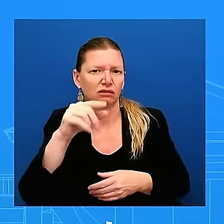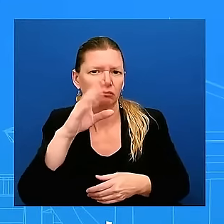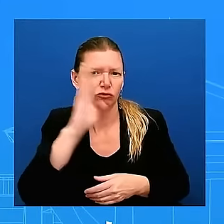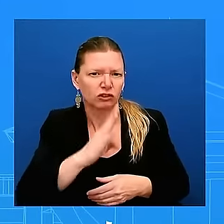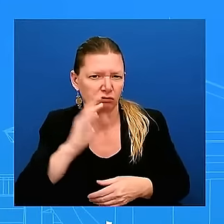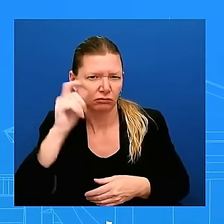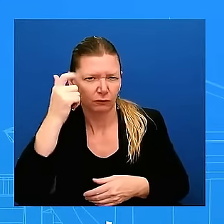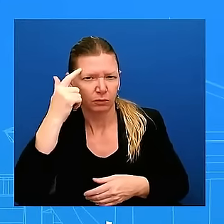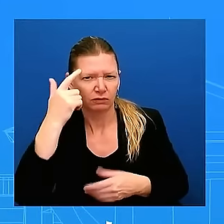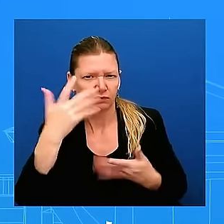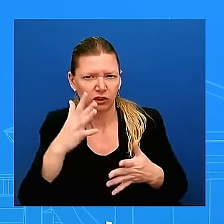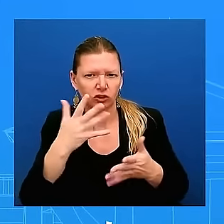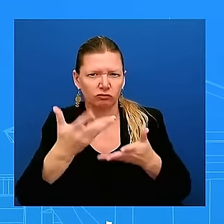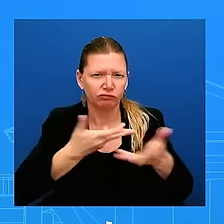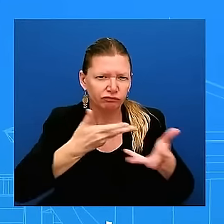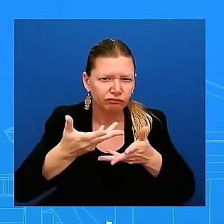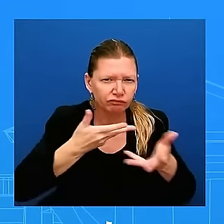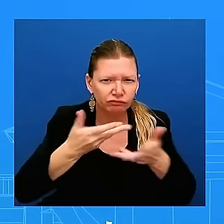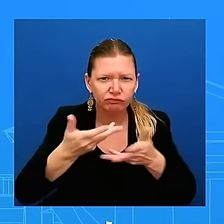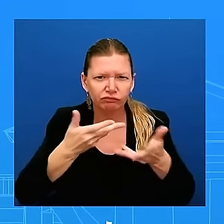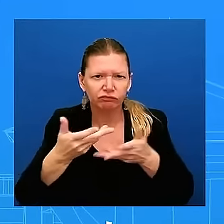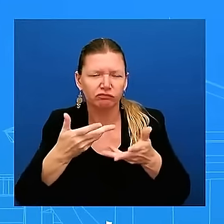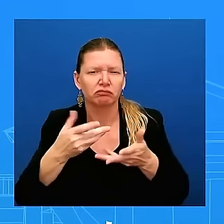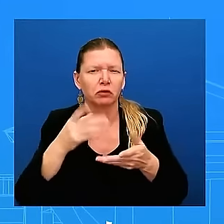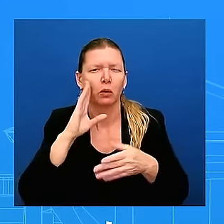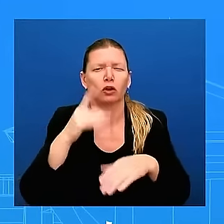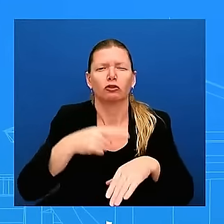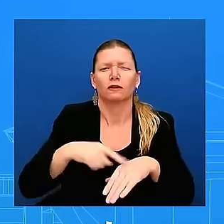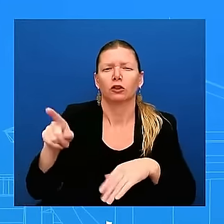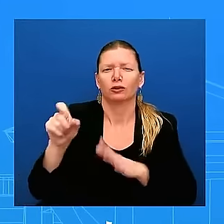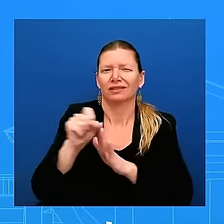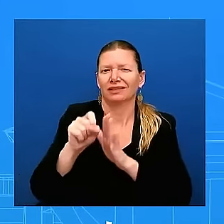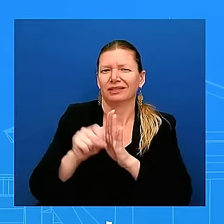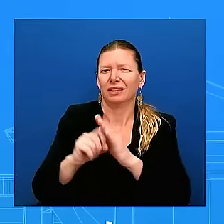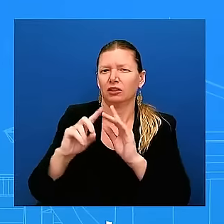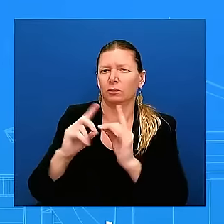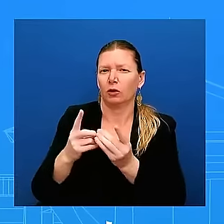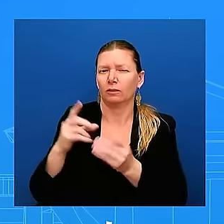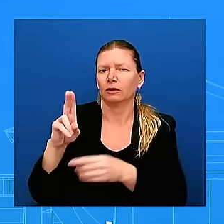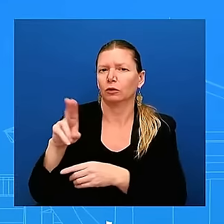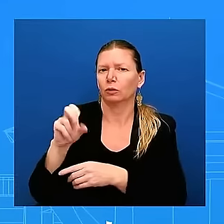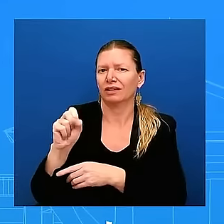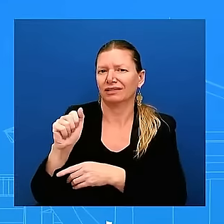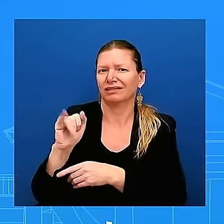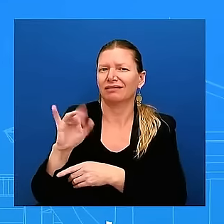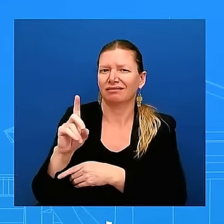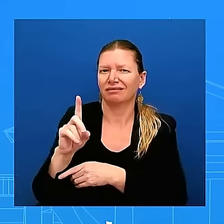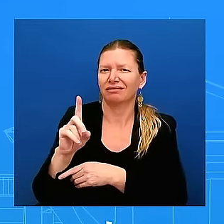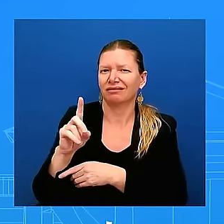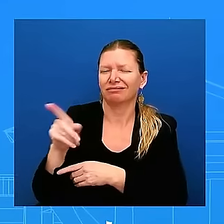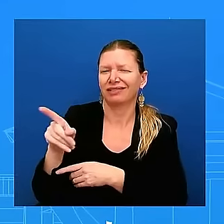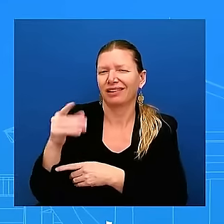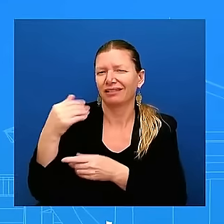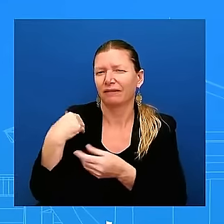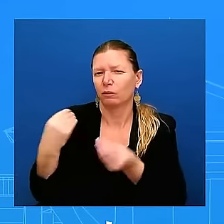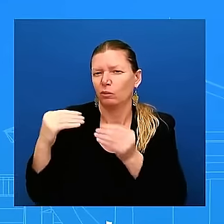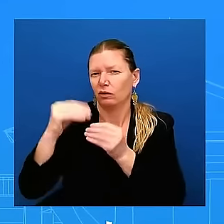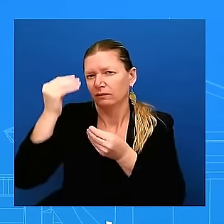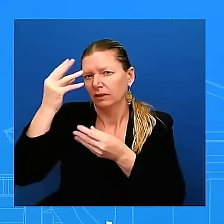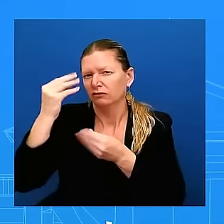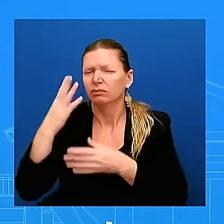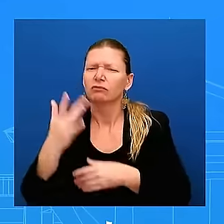department and the usa id but our hearts go out uh to the folks in brazil who are uh directly affected by the wildfires